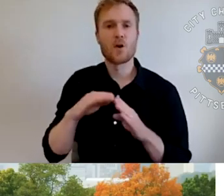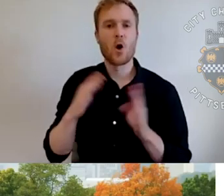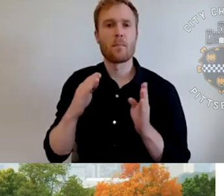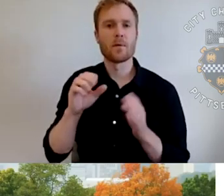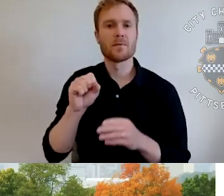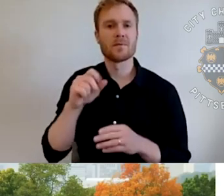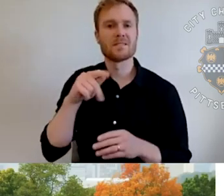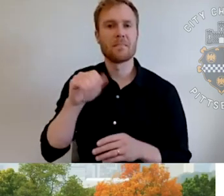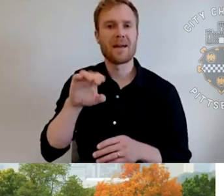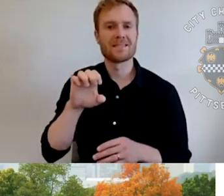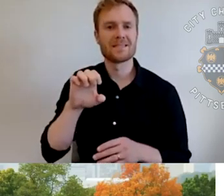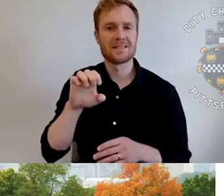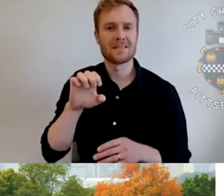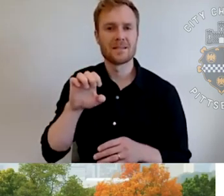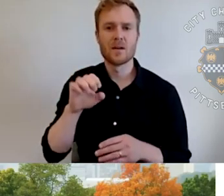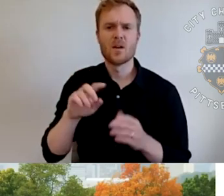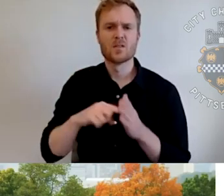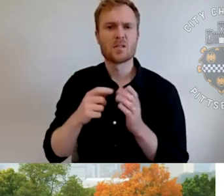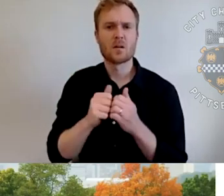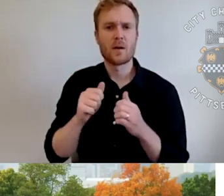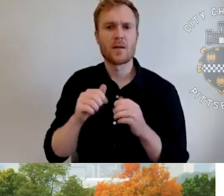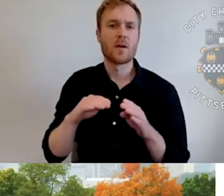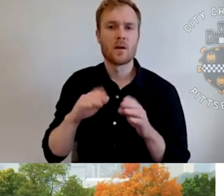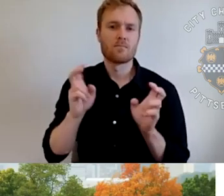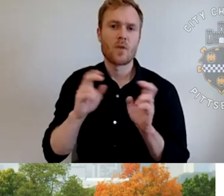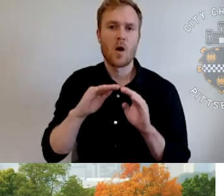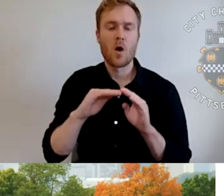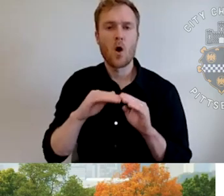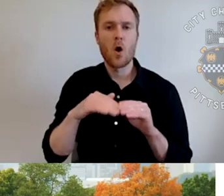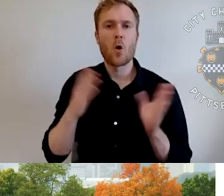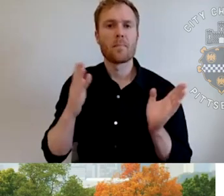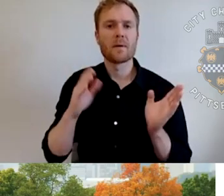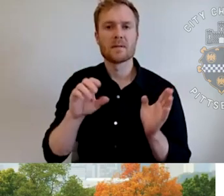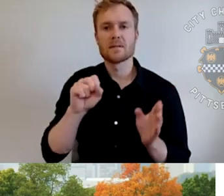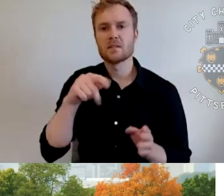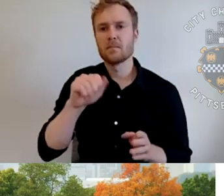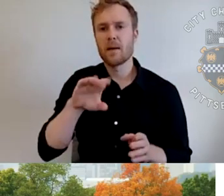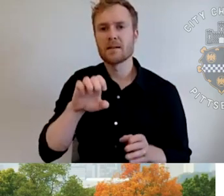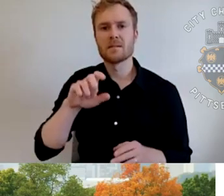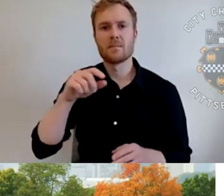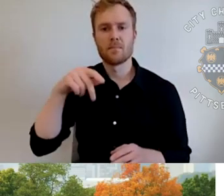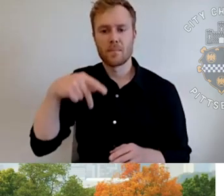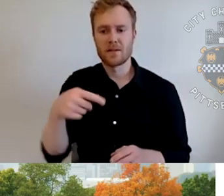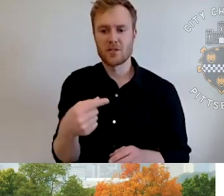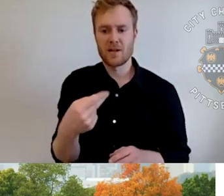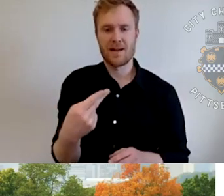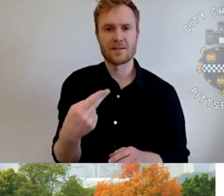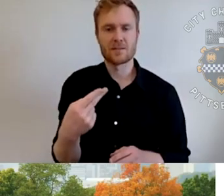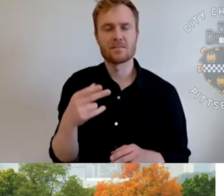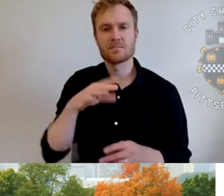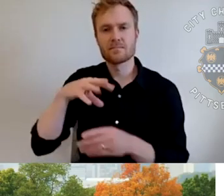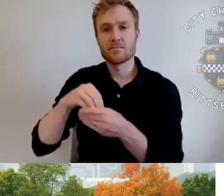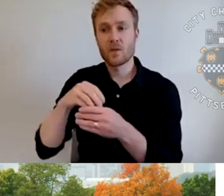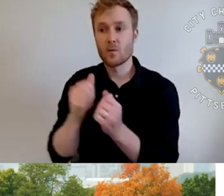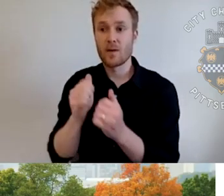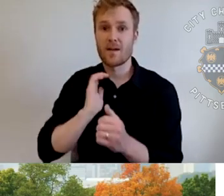I'll start with, um, open space PGH, which was a plan. Um, it's a component of our comprehensive plan,